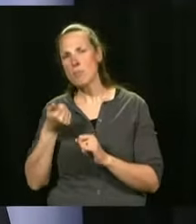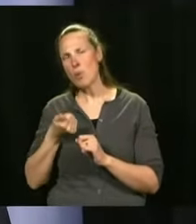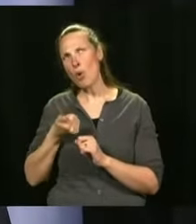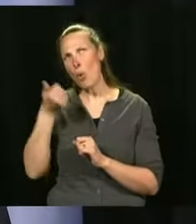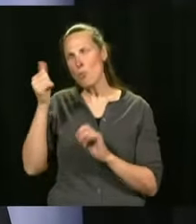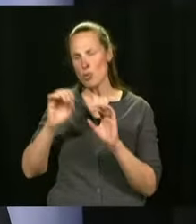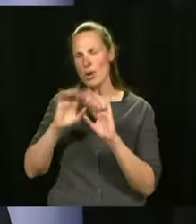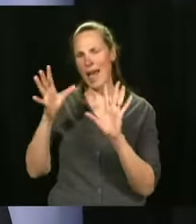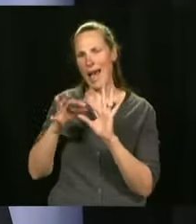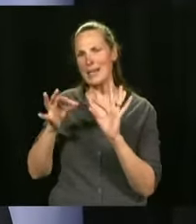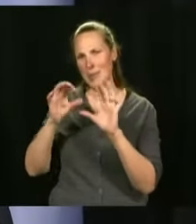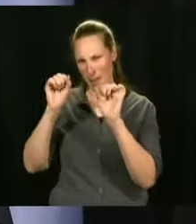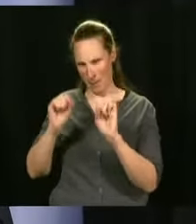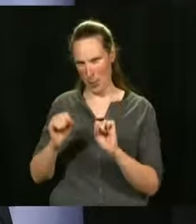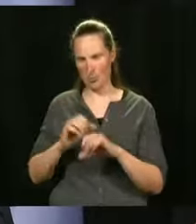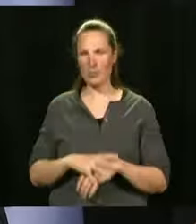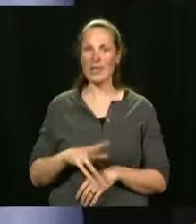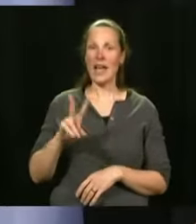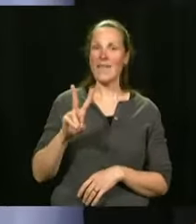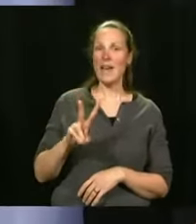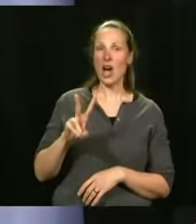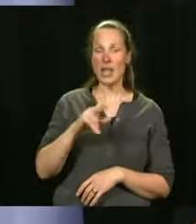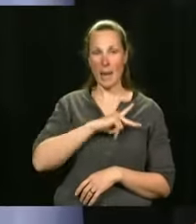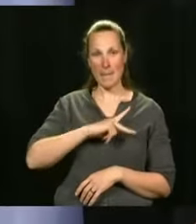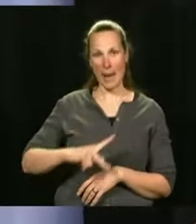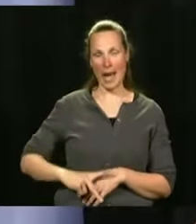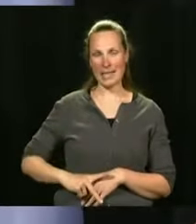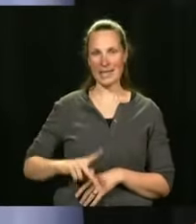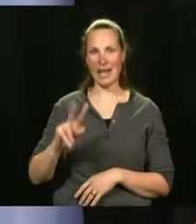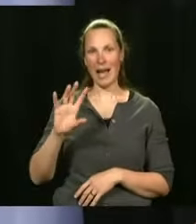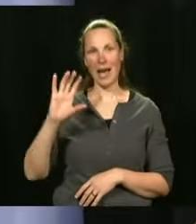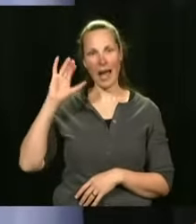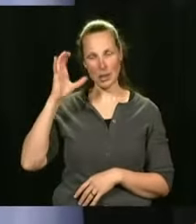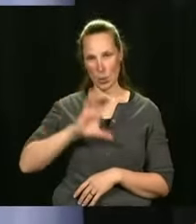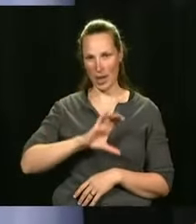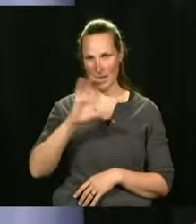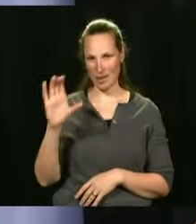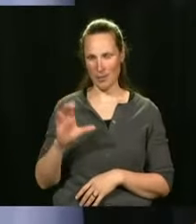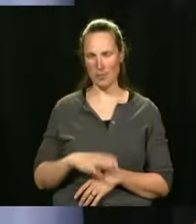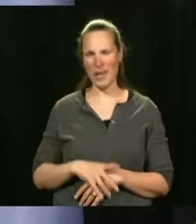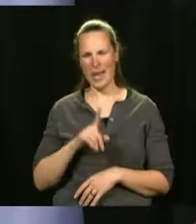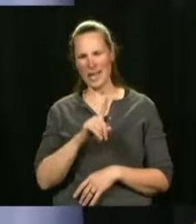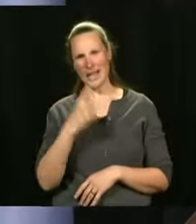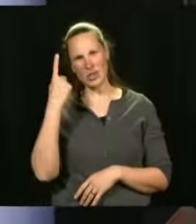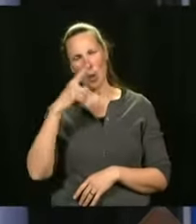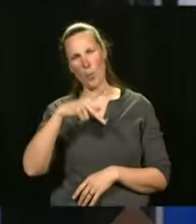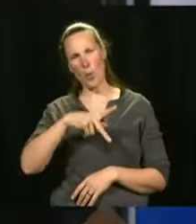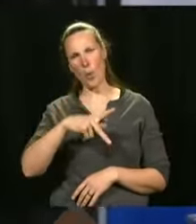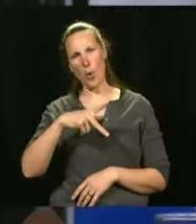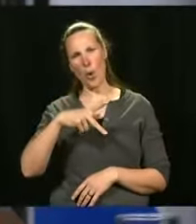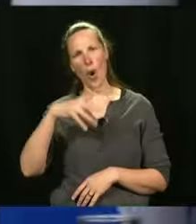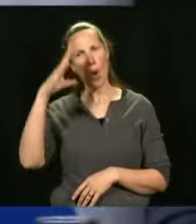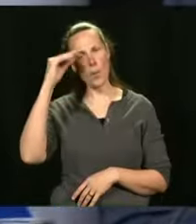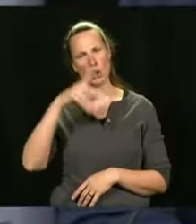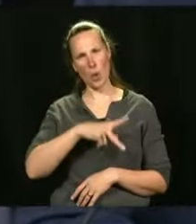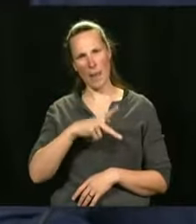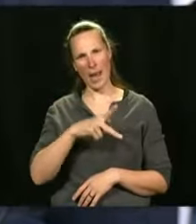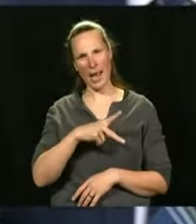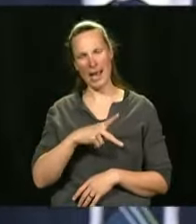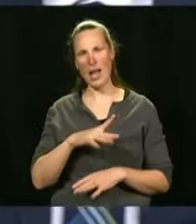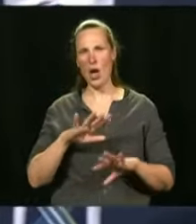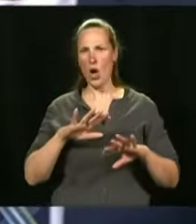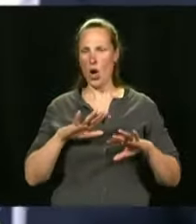Question? The question is first for Mr. Paré. Logistically speaking, installing vaccination clinics